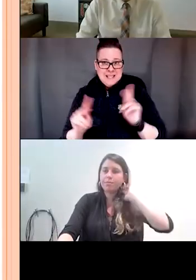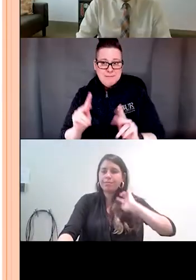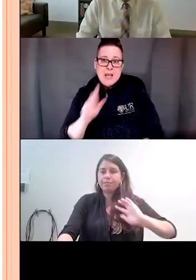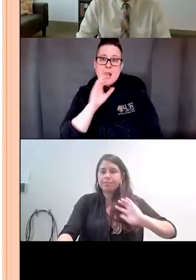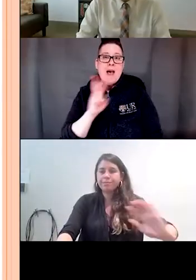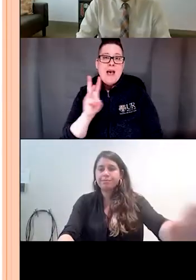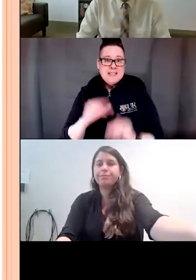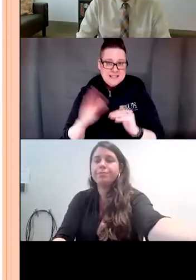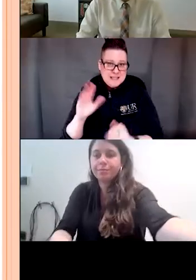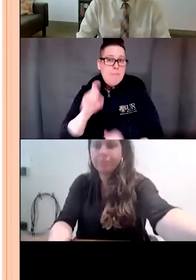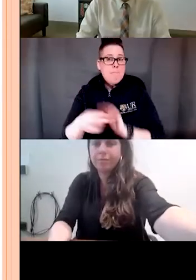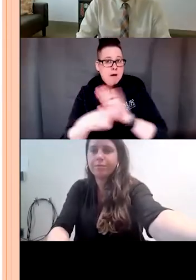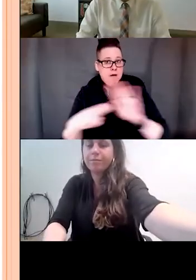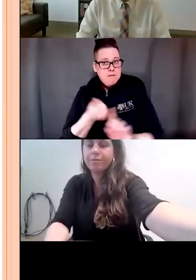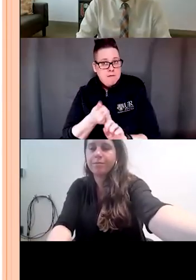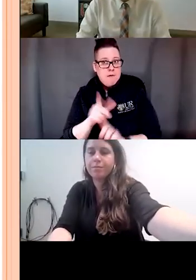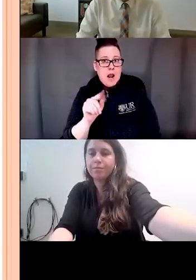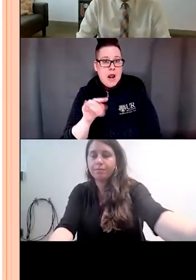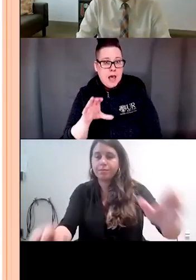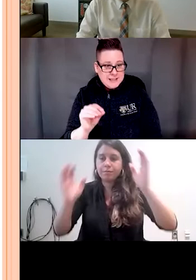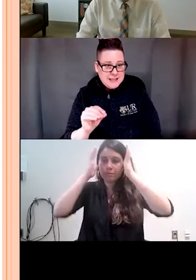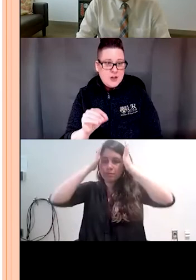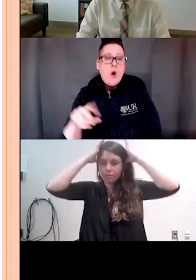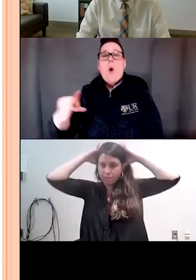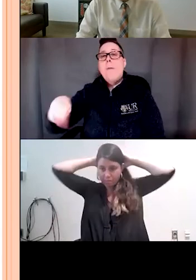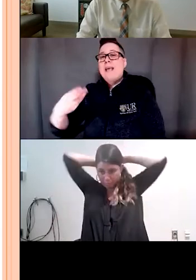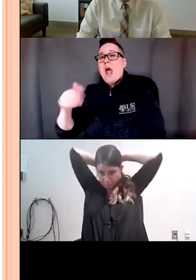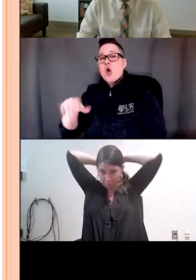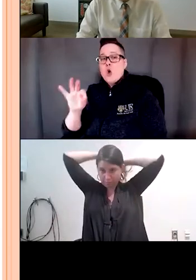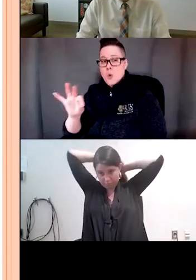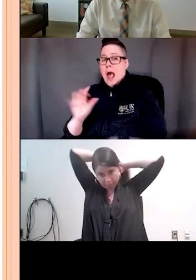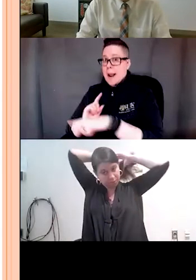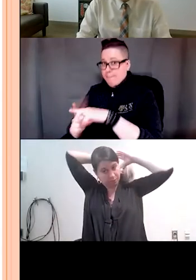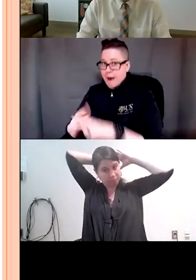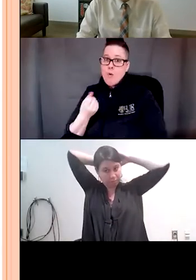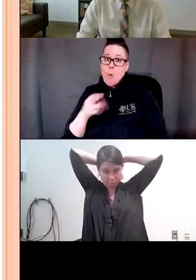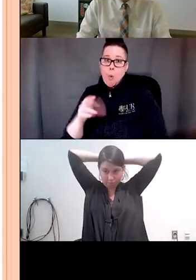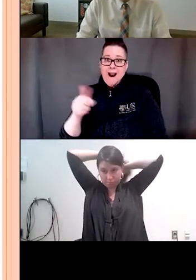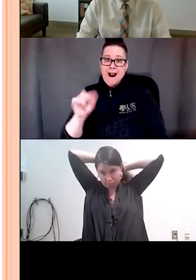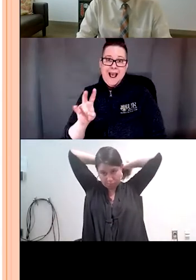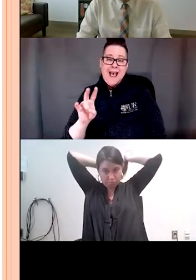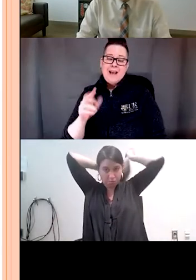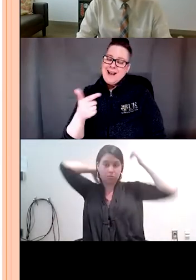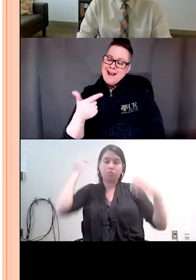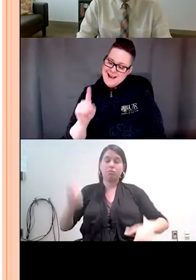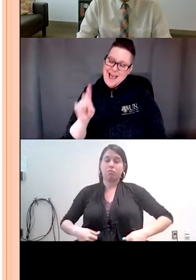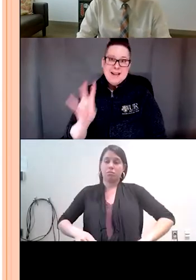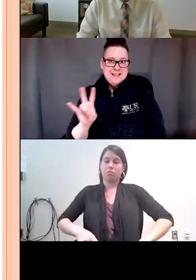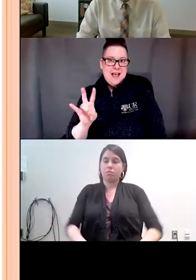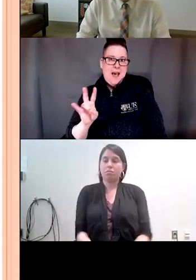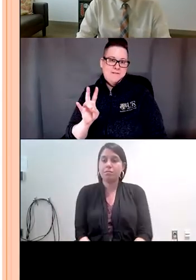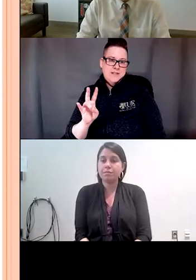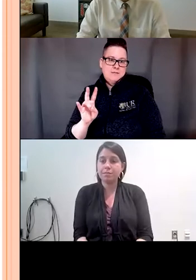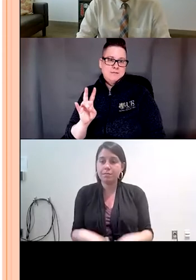as Latino. They had to screen positive for PHQ-9 or the GAD-7, meaning they had to score five or above